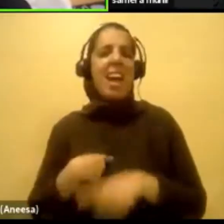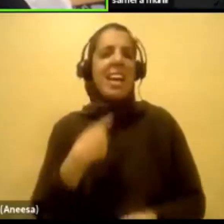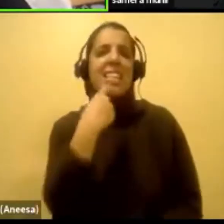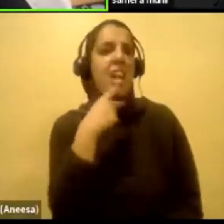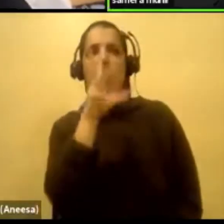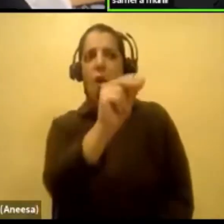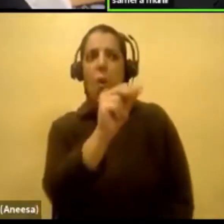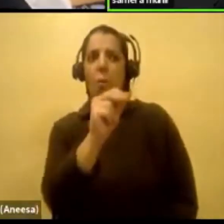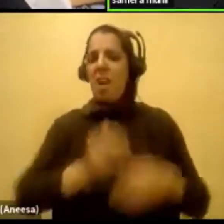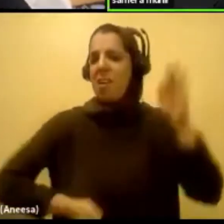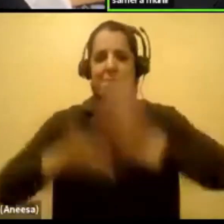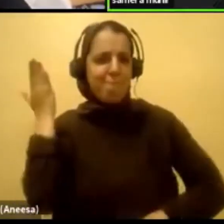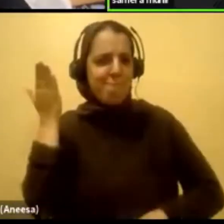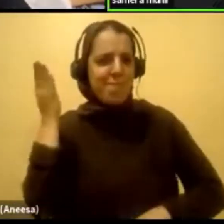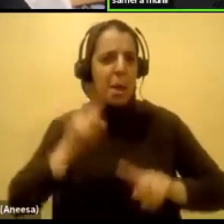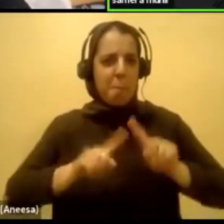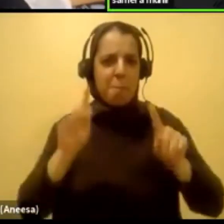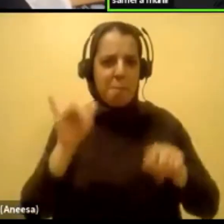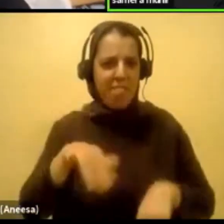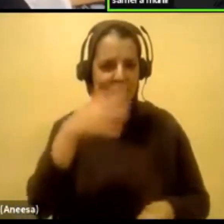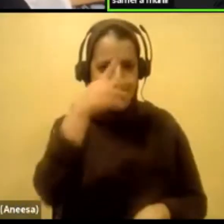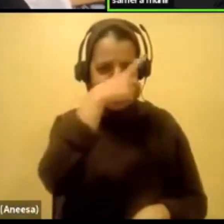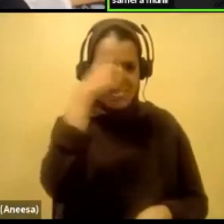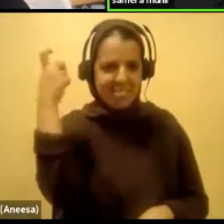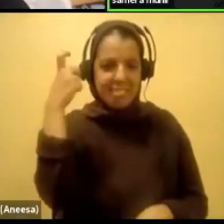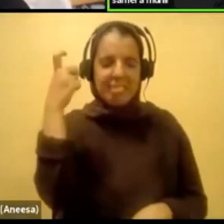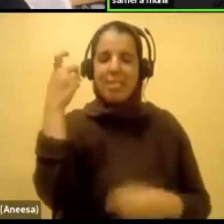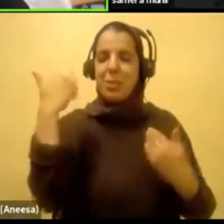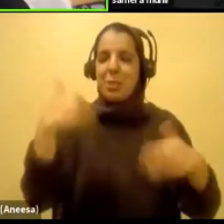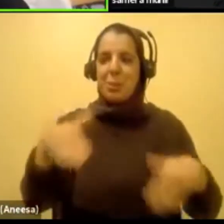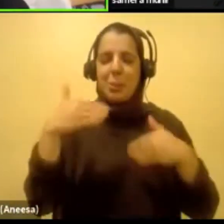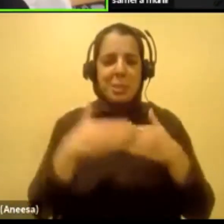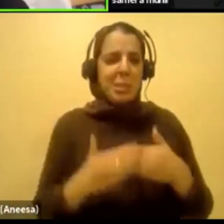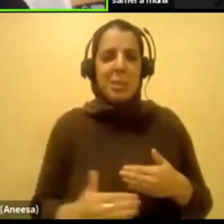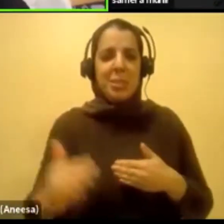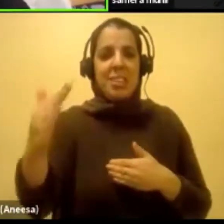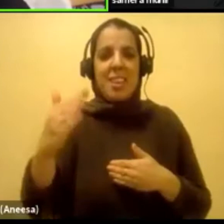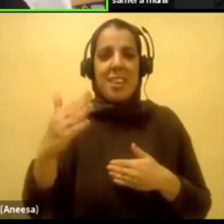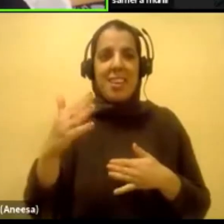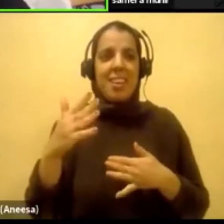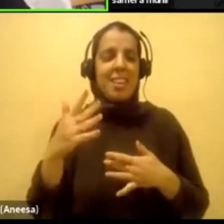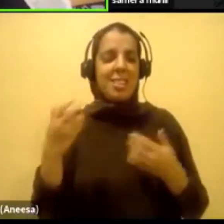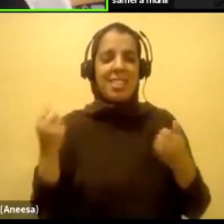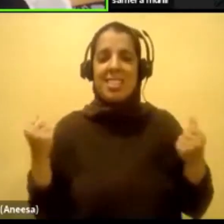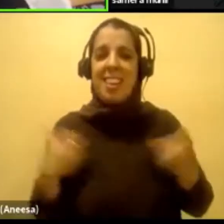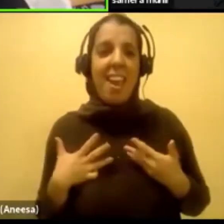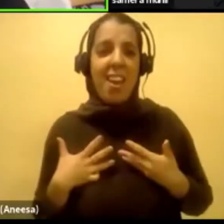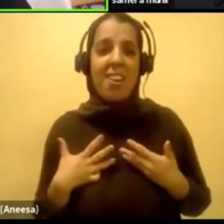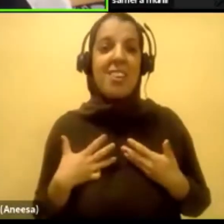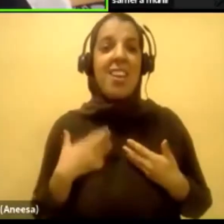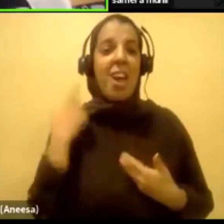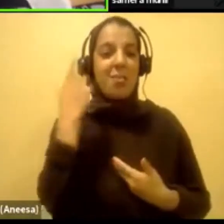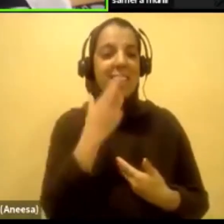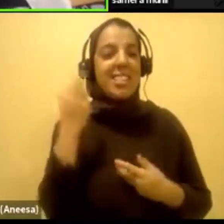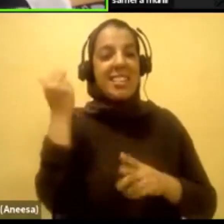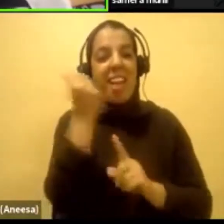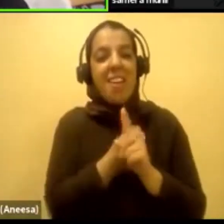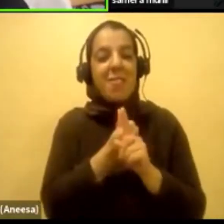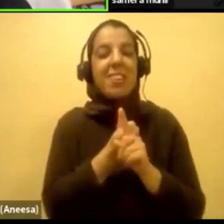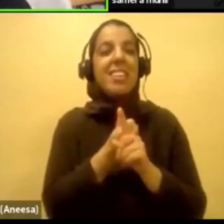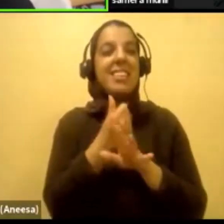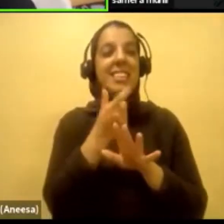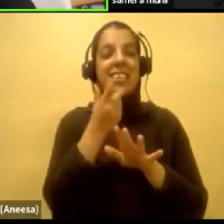could. But that day scared me to death. And that's when I realized that every layer of my intersections